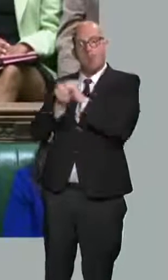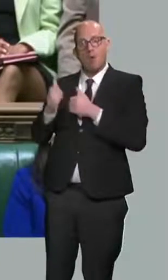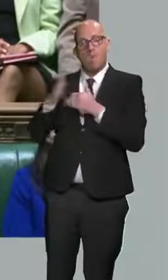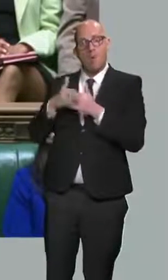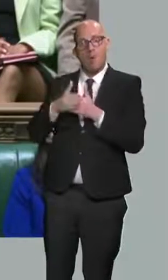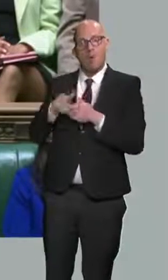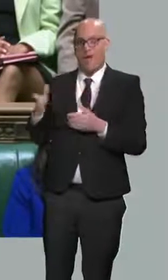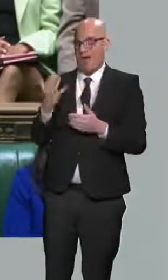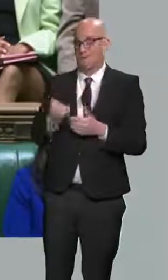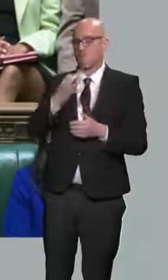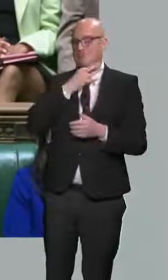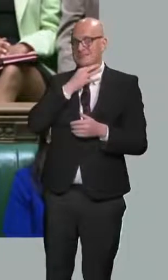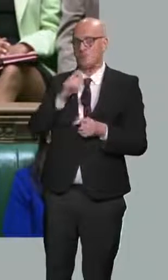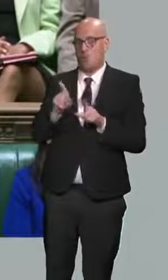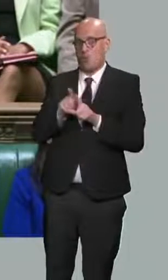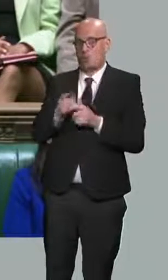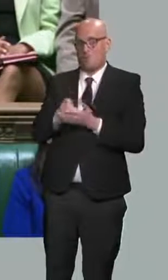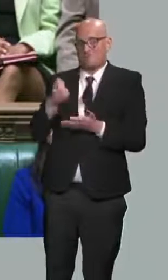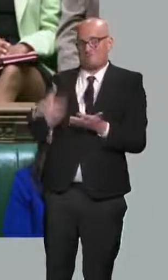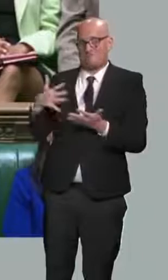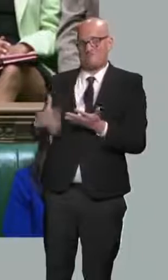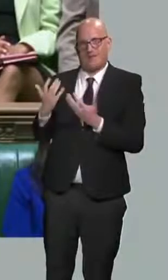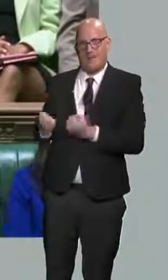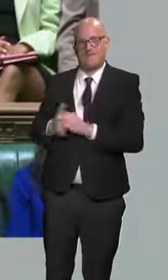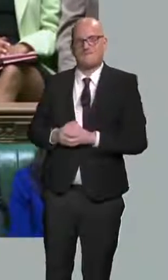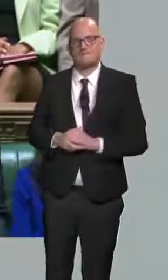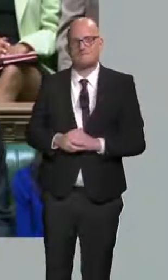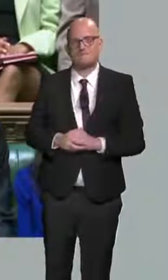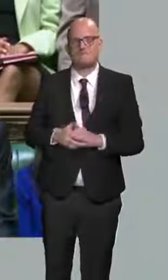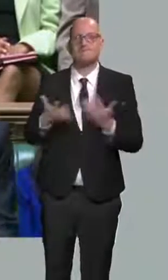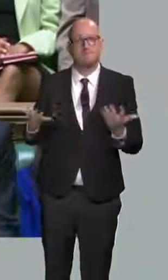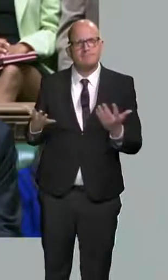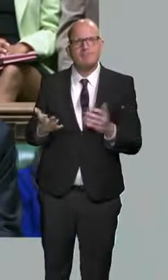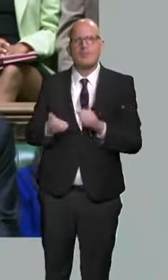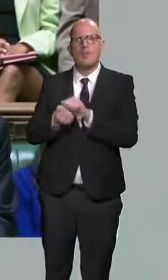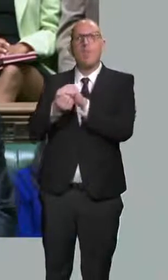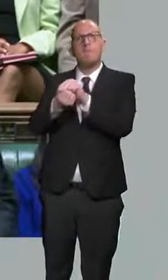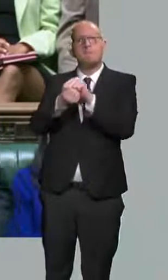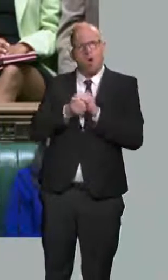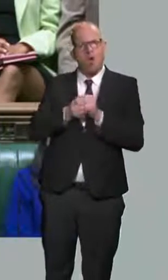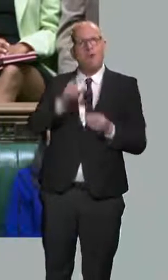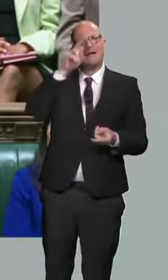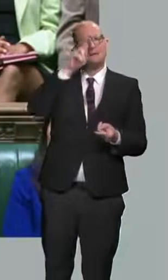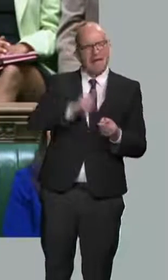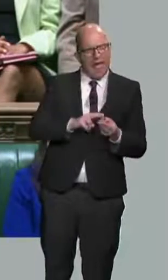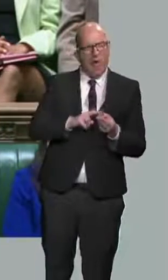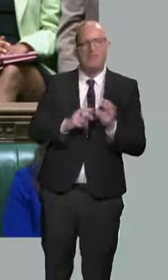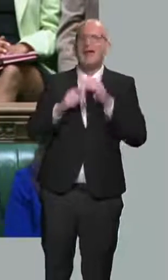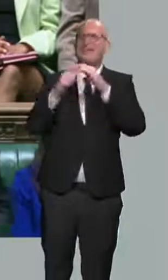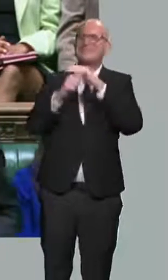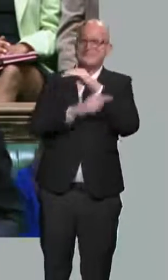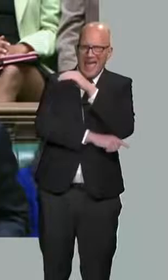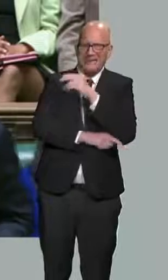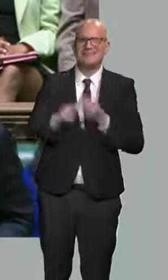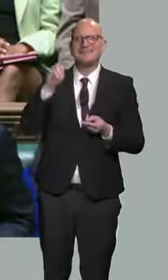I said it last autumn, and I say it again today. Borrowing down. Debt down. Only